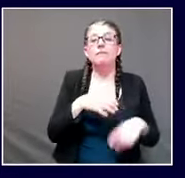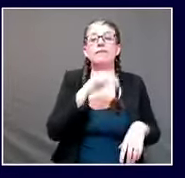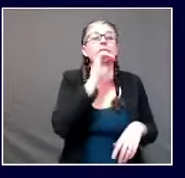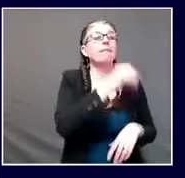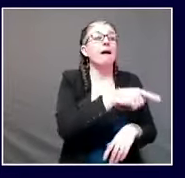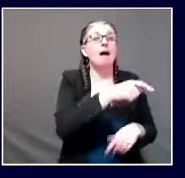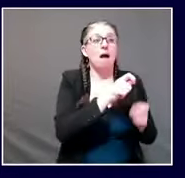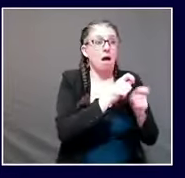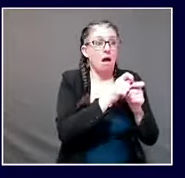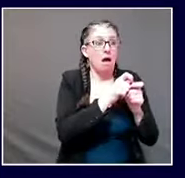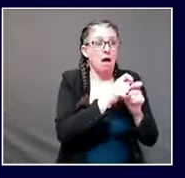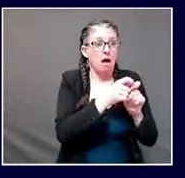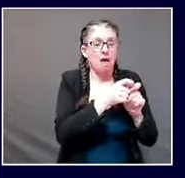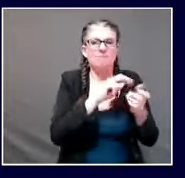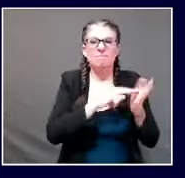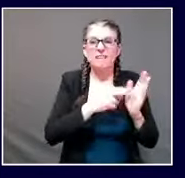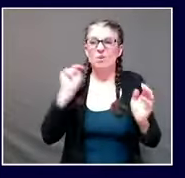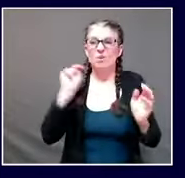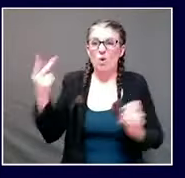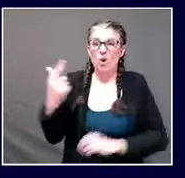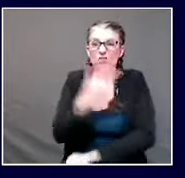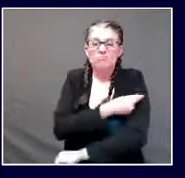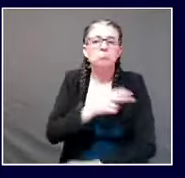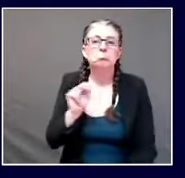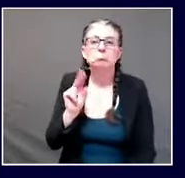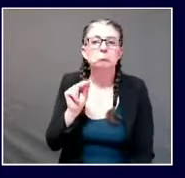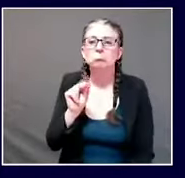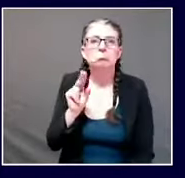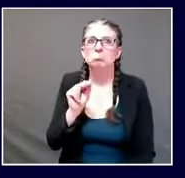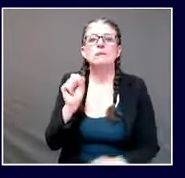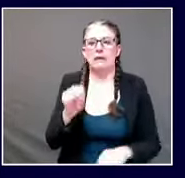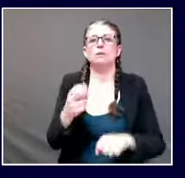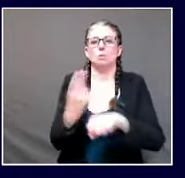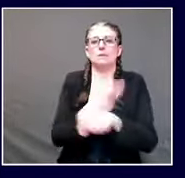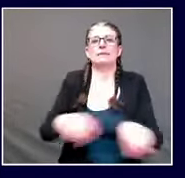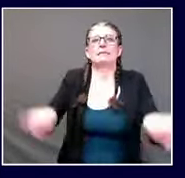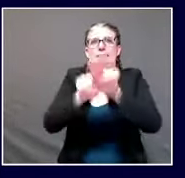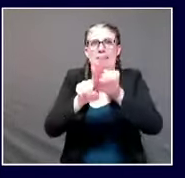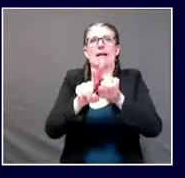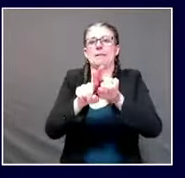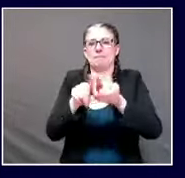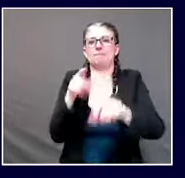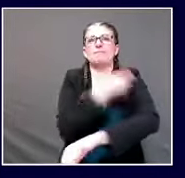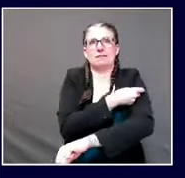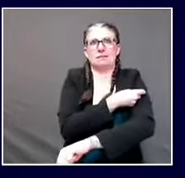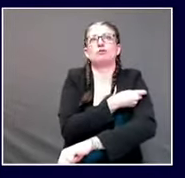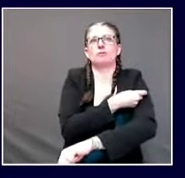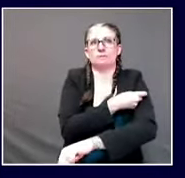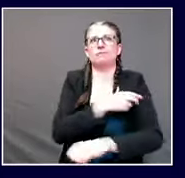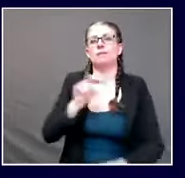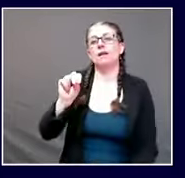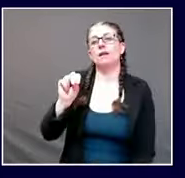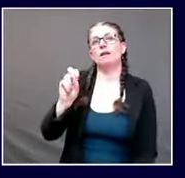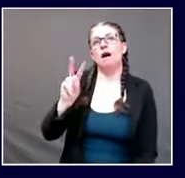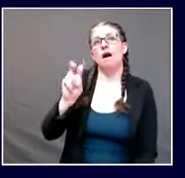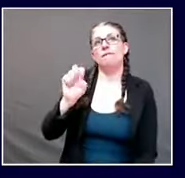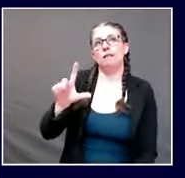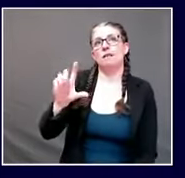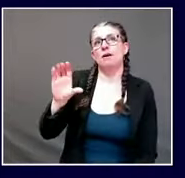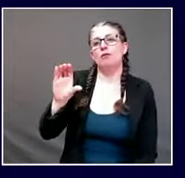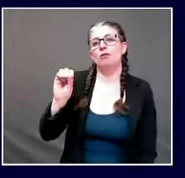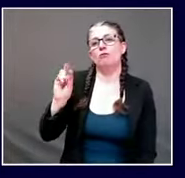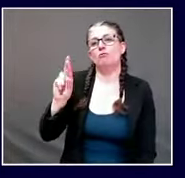it's going to take more time and data to tell great thanks if i may real quick and maybe this i hope it's real quick